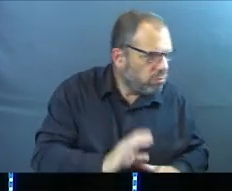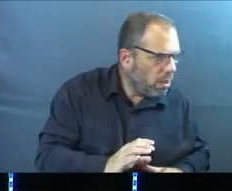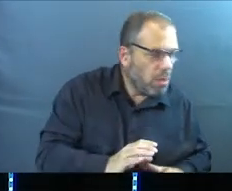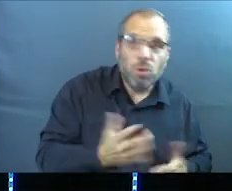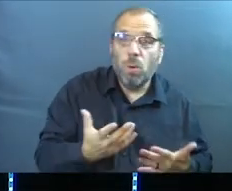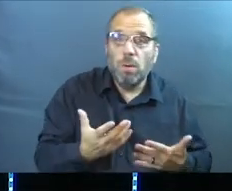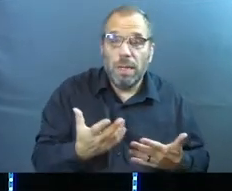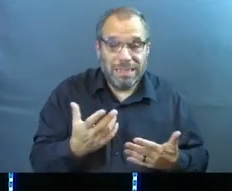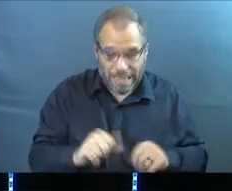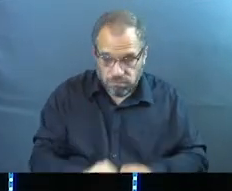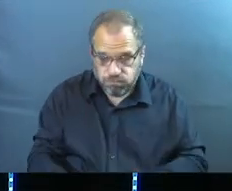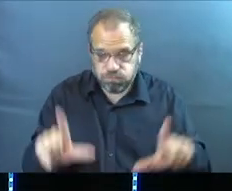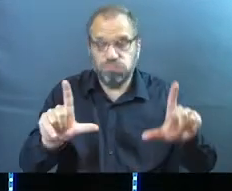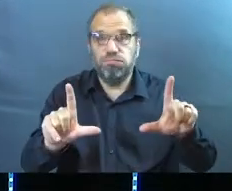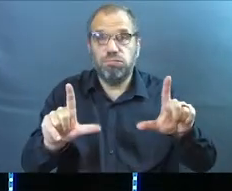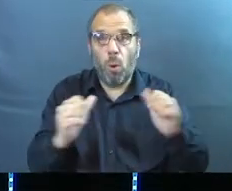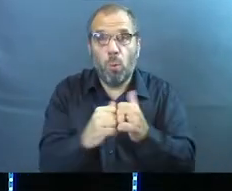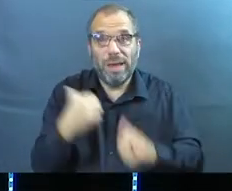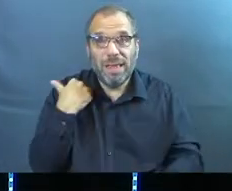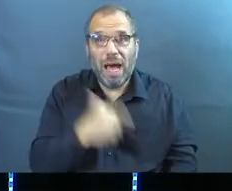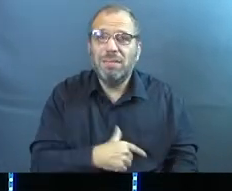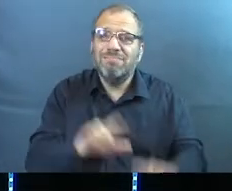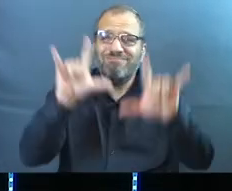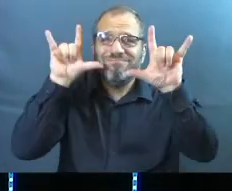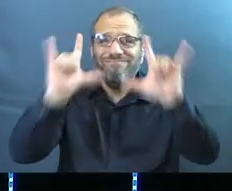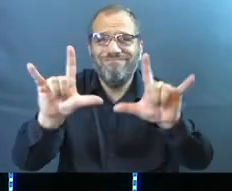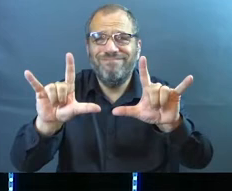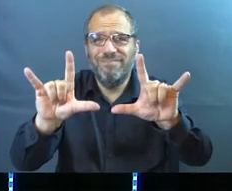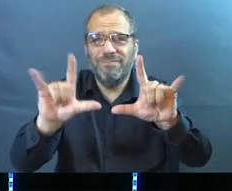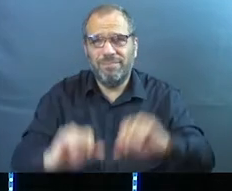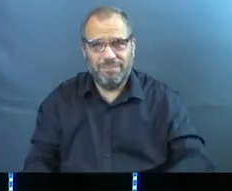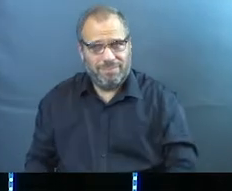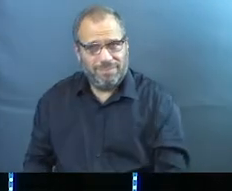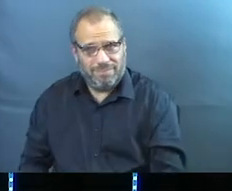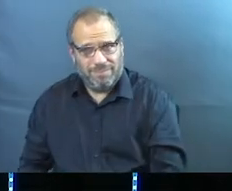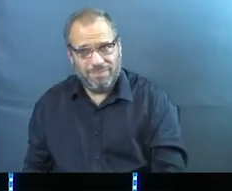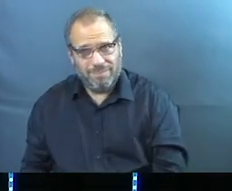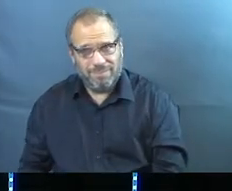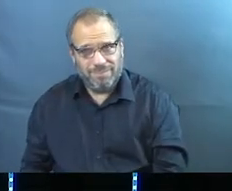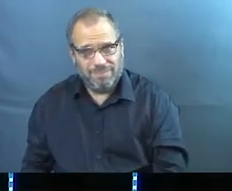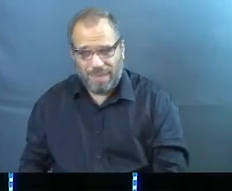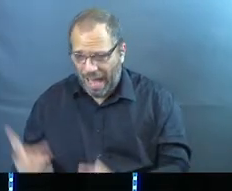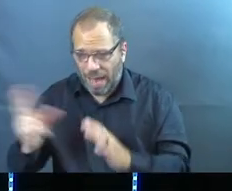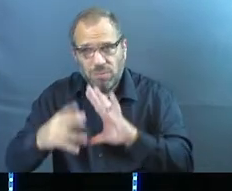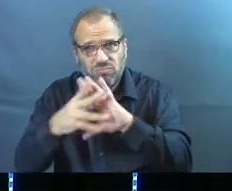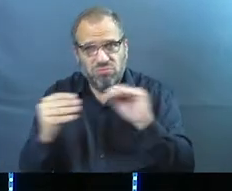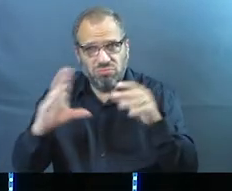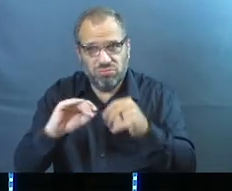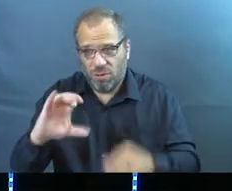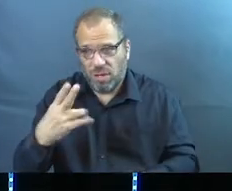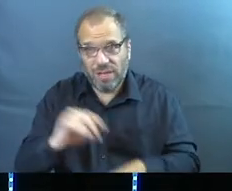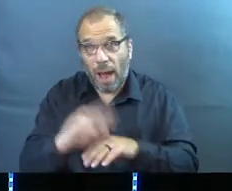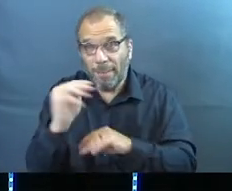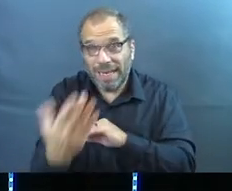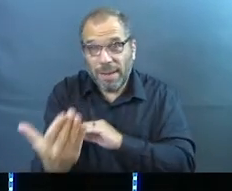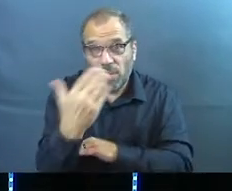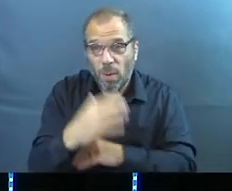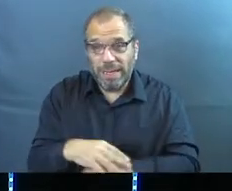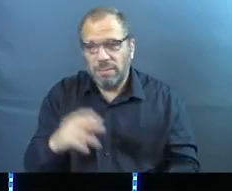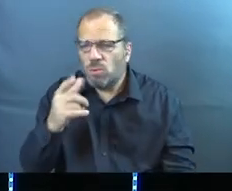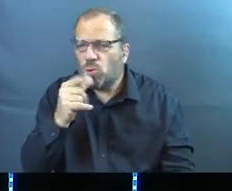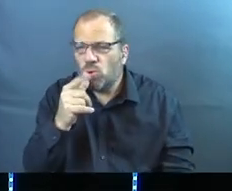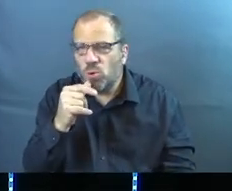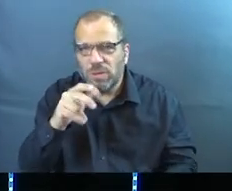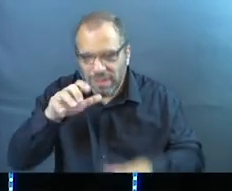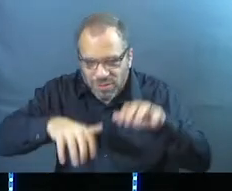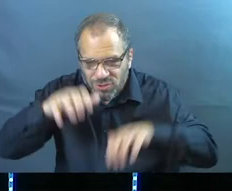quite yet. And so they're still connected with us. Love you guys. I read all the comments in the chat on Monday mornings and just see